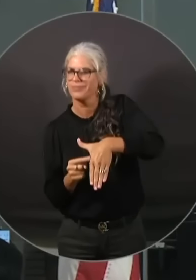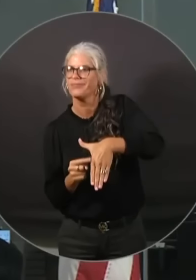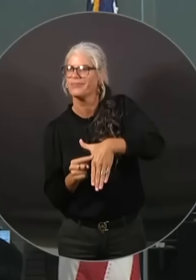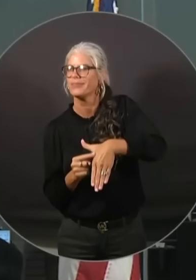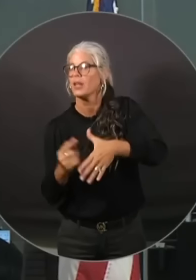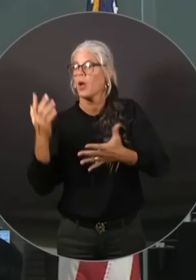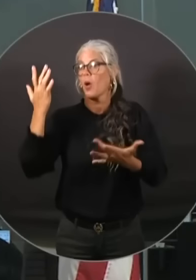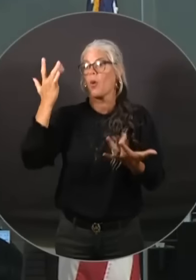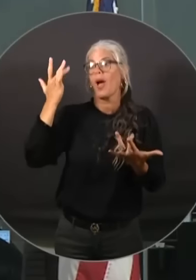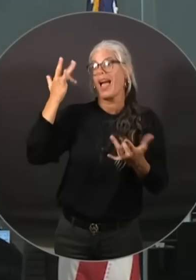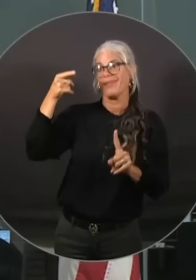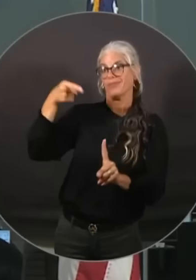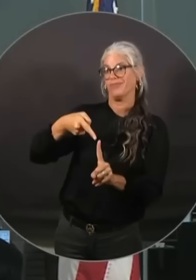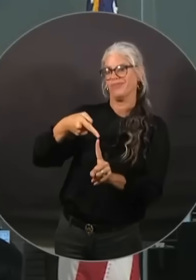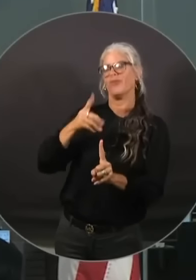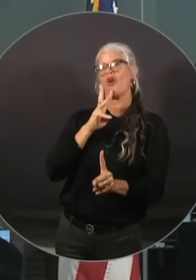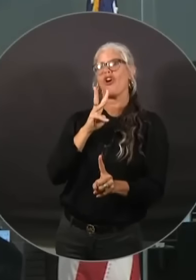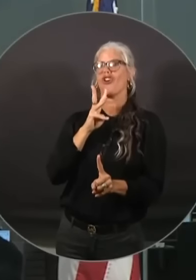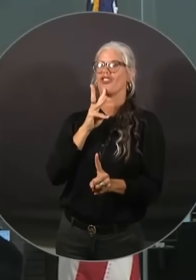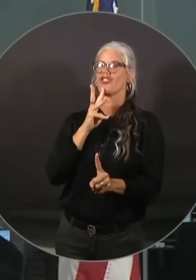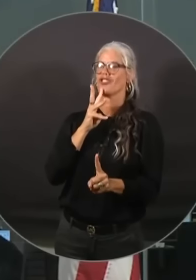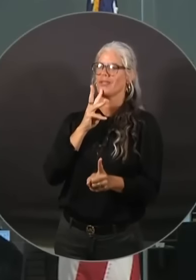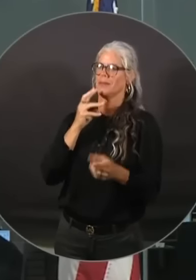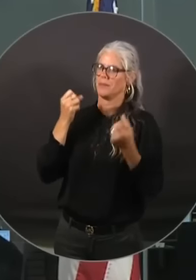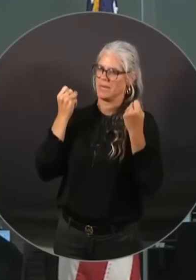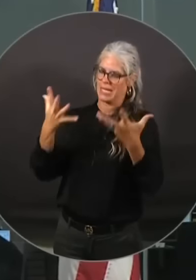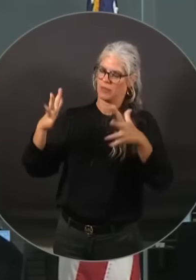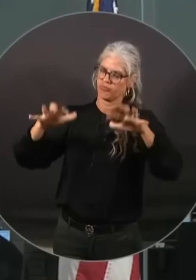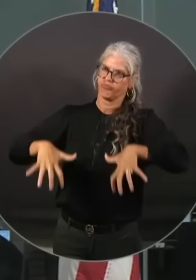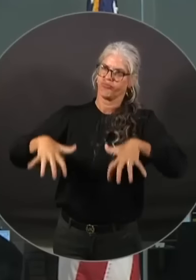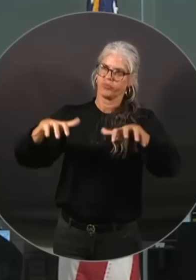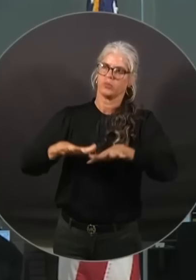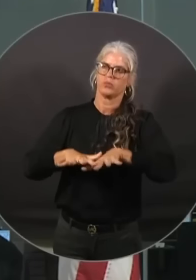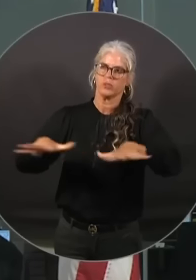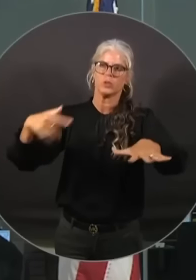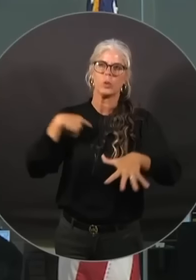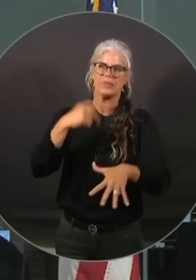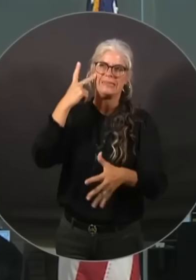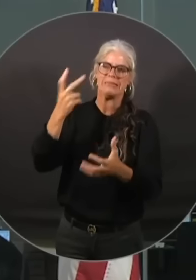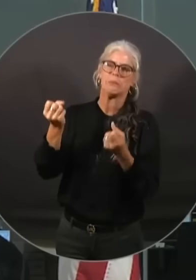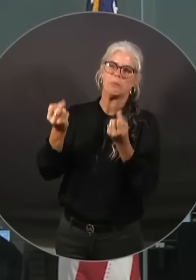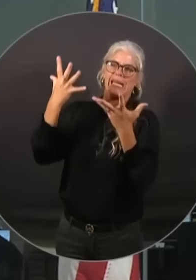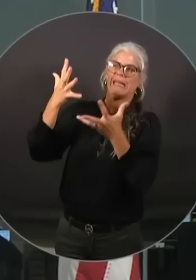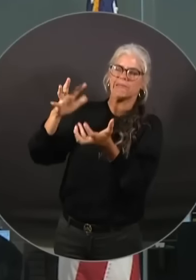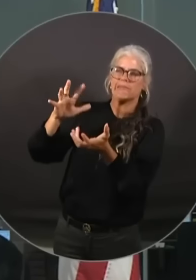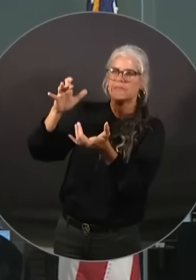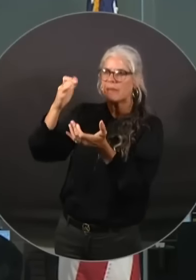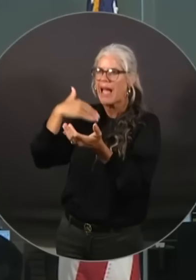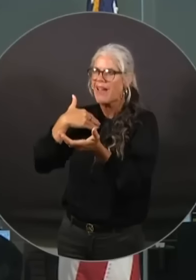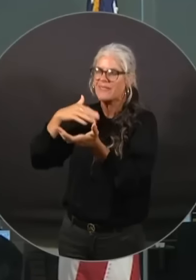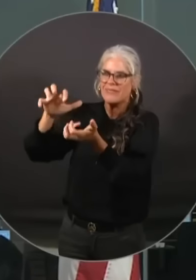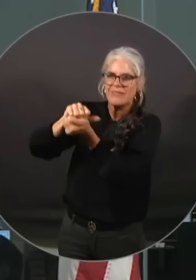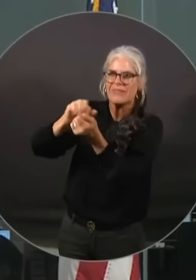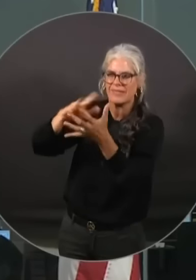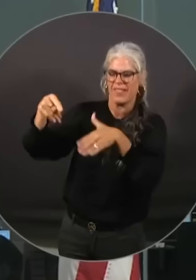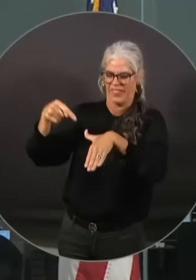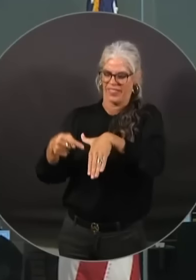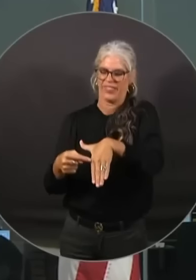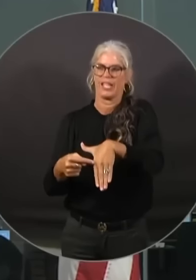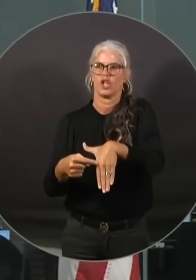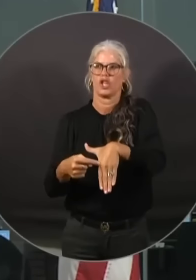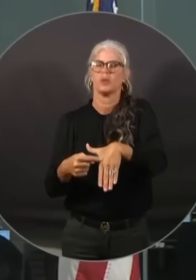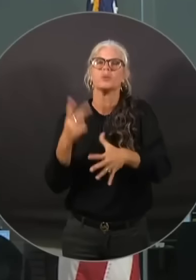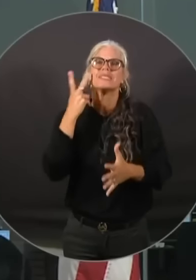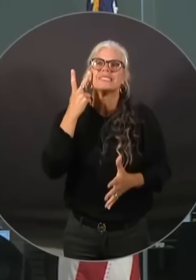dumped on them and we're seeing seeing the effects of that but uh we will we will get out as soon as we can how's the flood